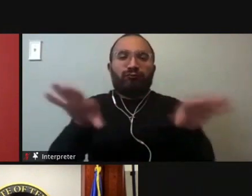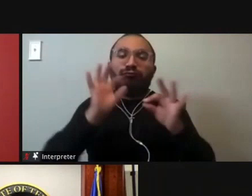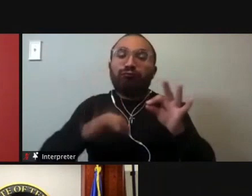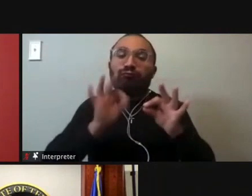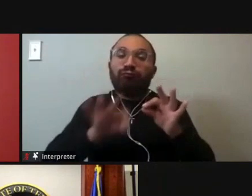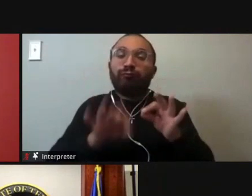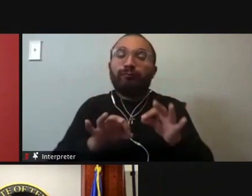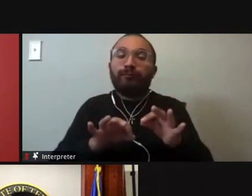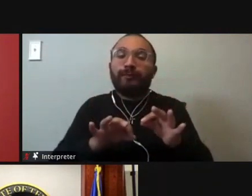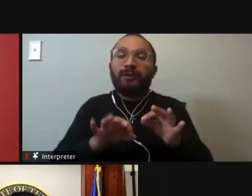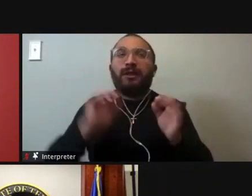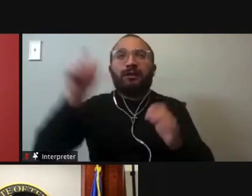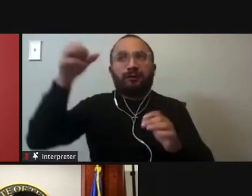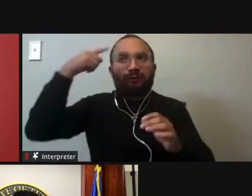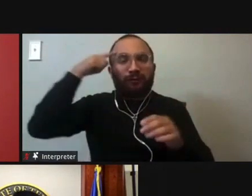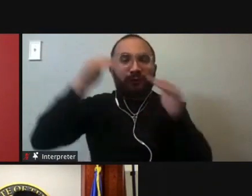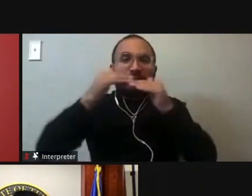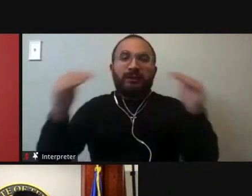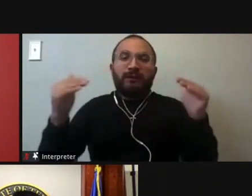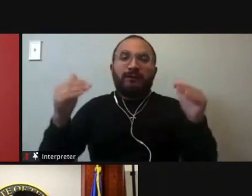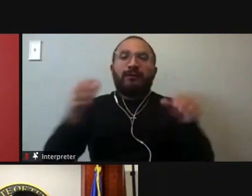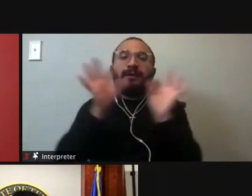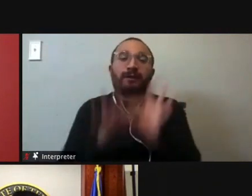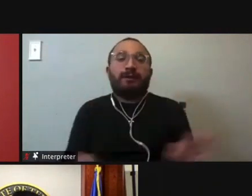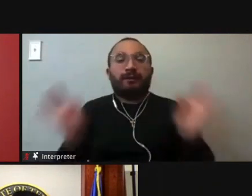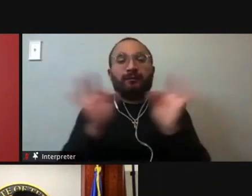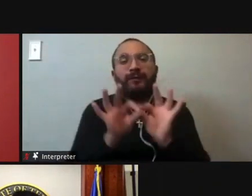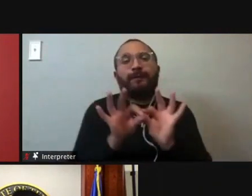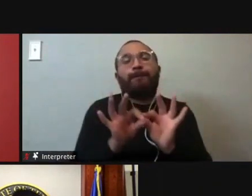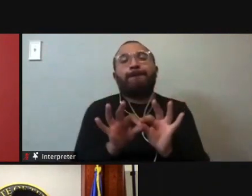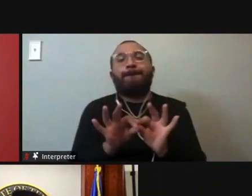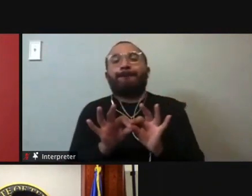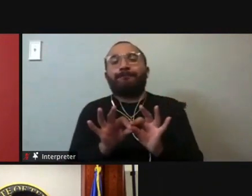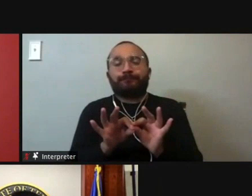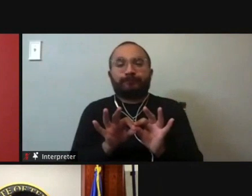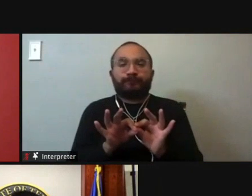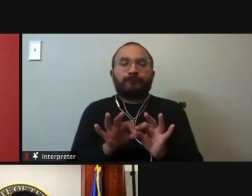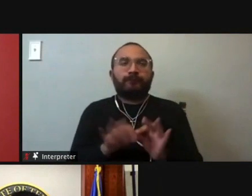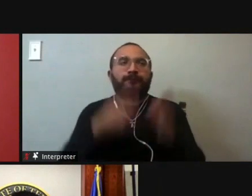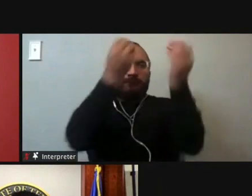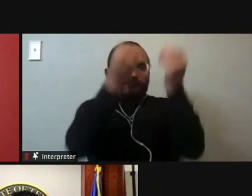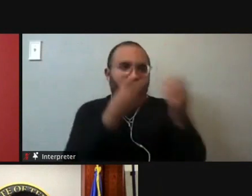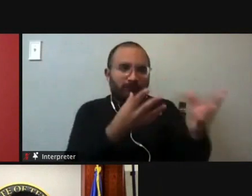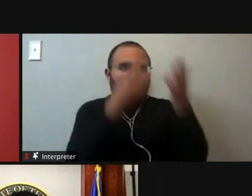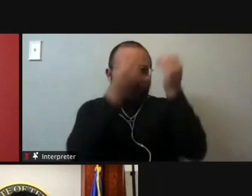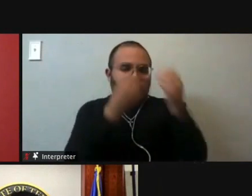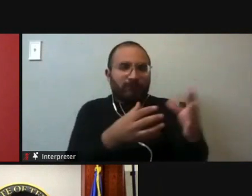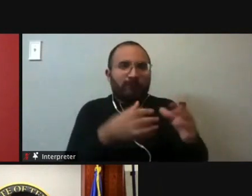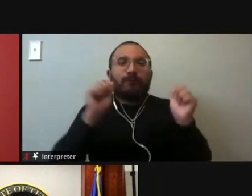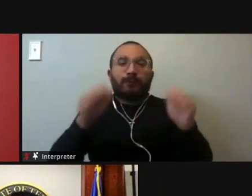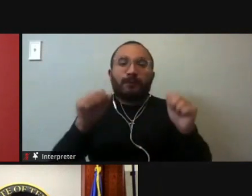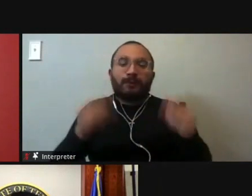level. And it's important that we be as informed as possible about